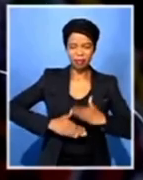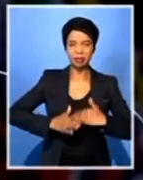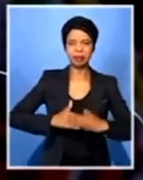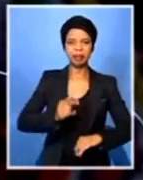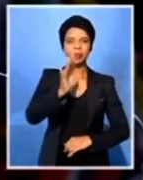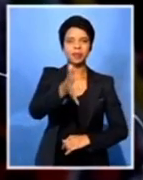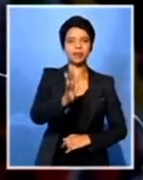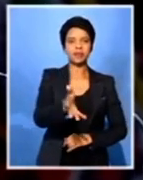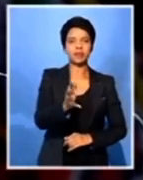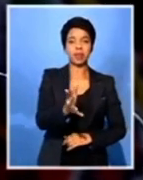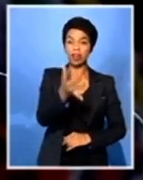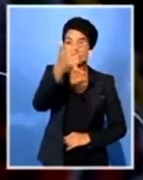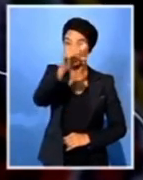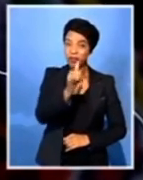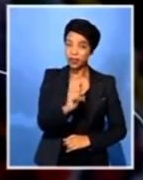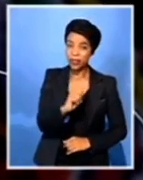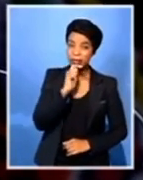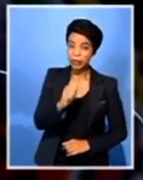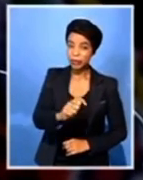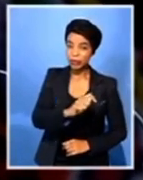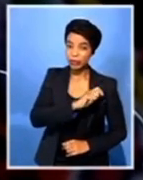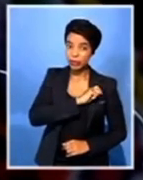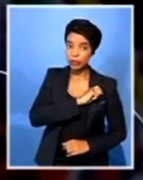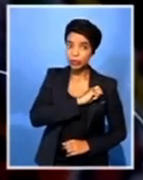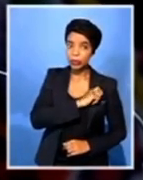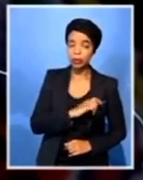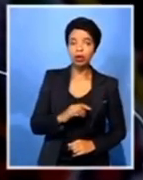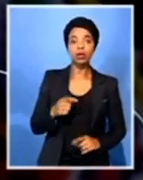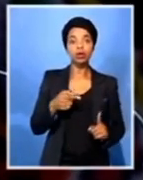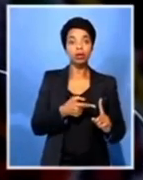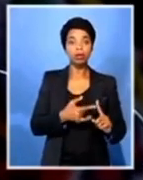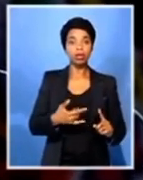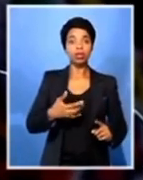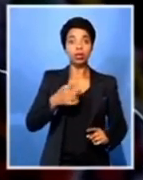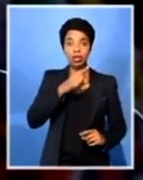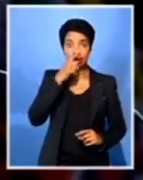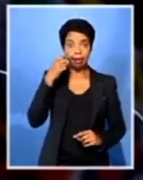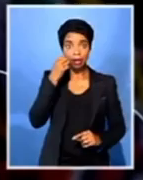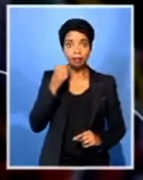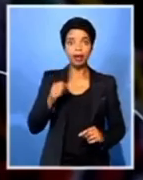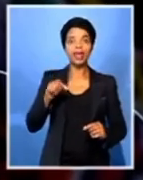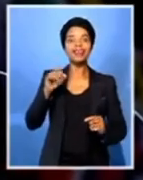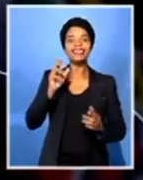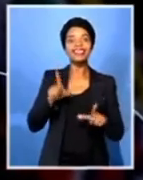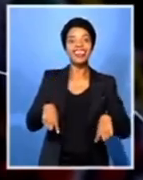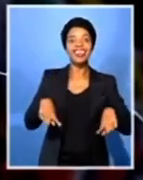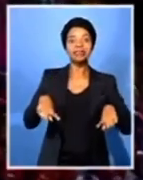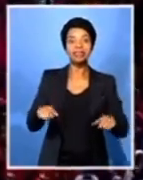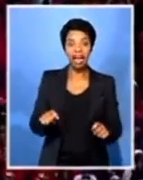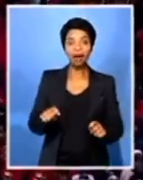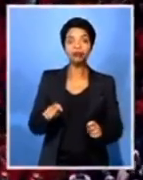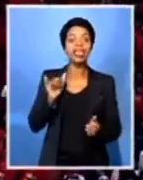honors Winnie Mandela, name the Cape Town airport Winnie Mandela airport. Thank you.